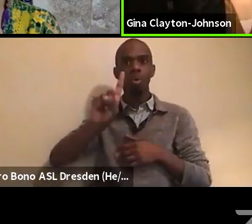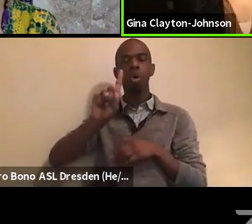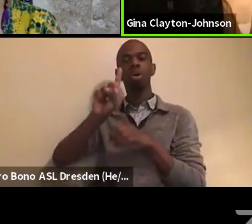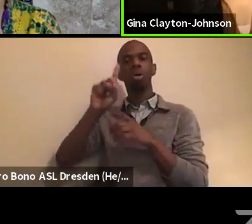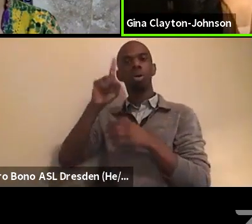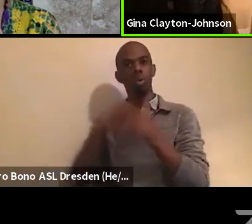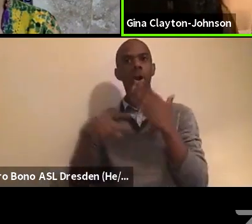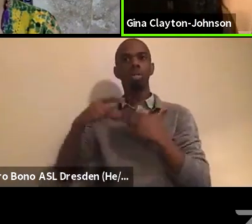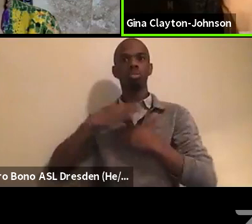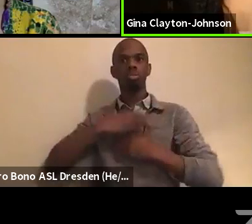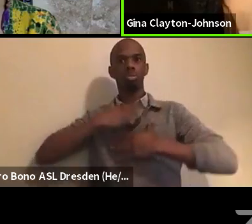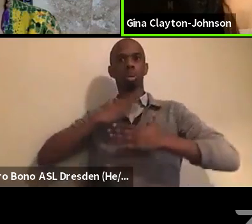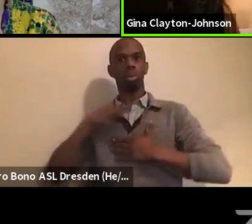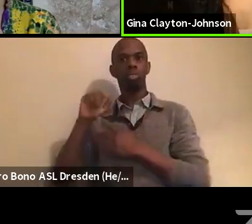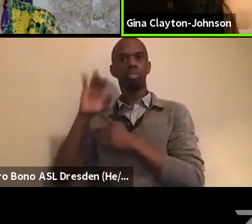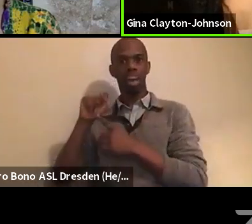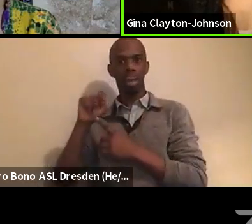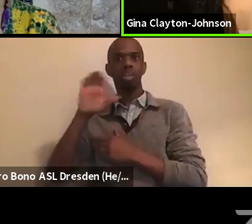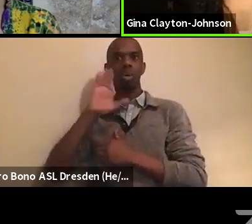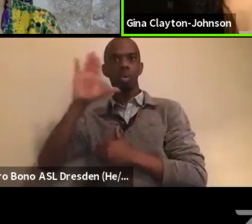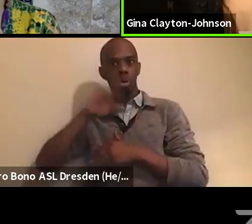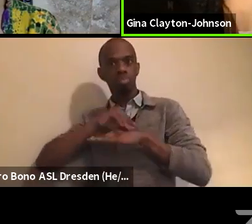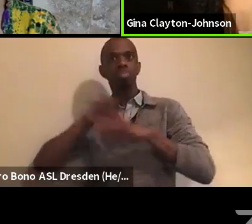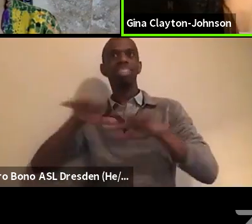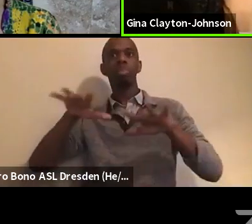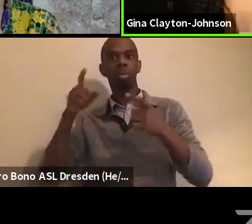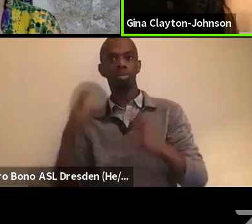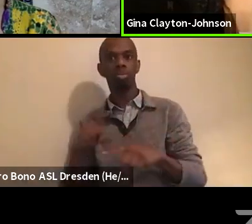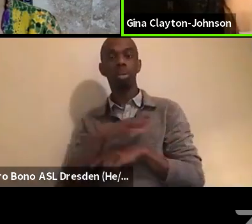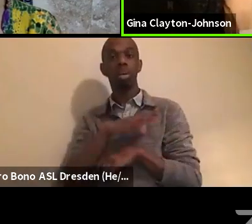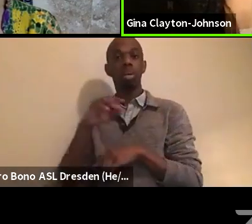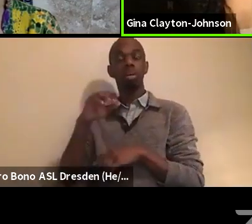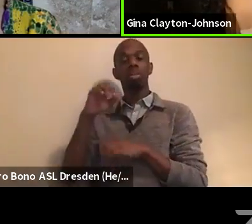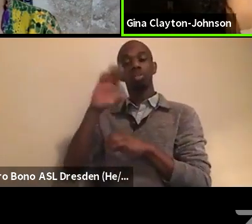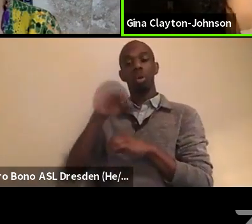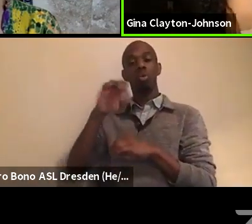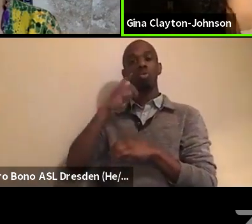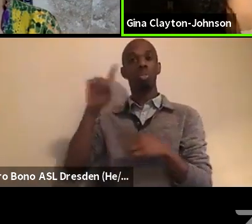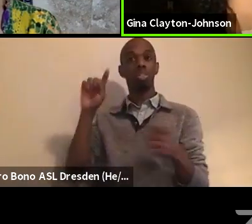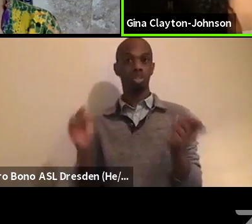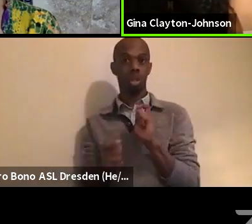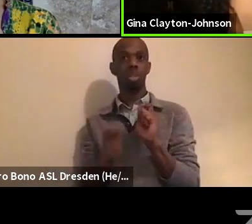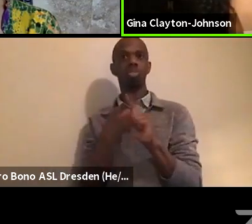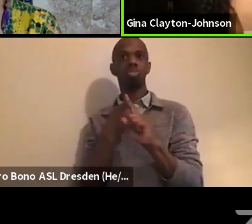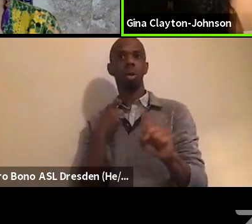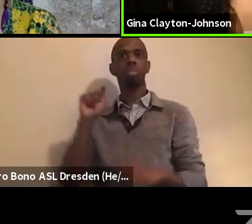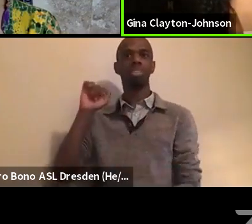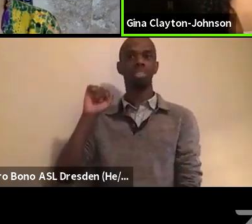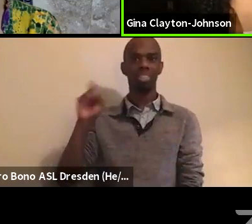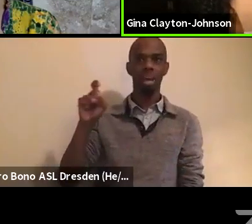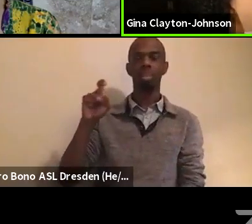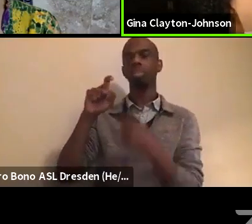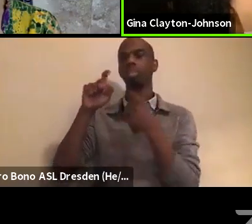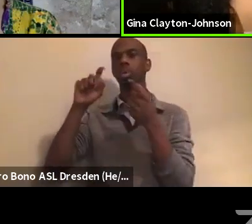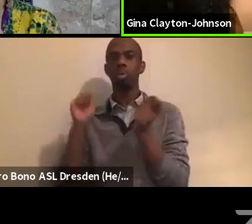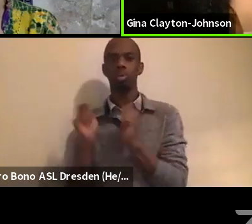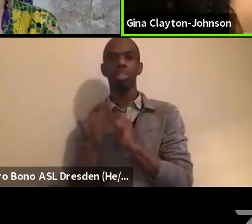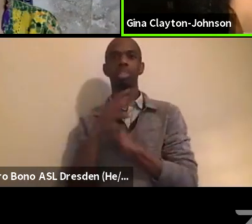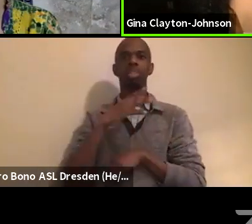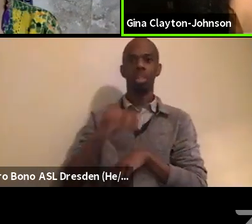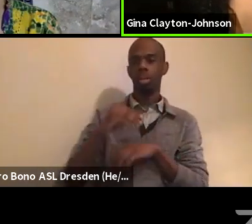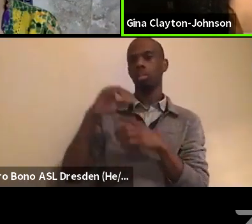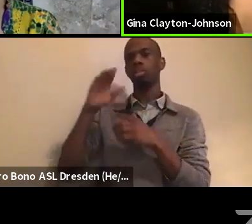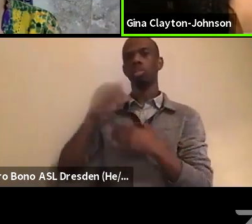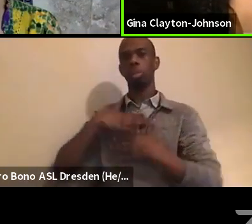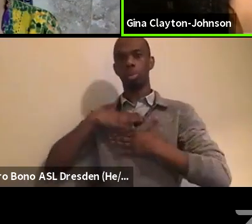the real money in the Breathe Act comes from our reforms of the tax provisions. And we actually repeal the